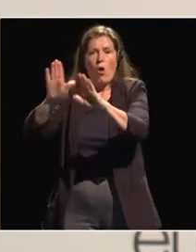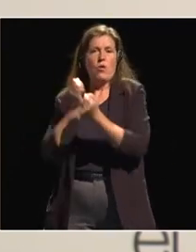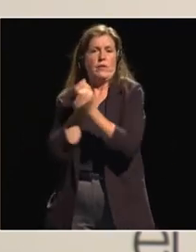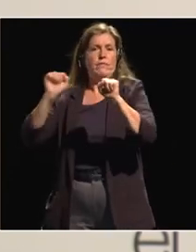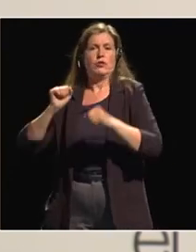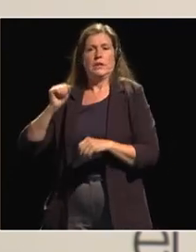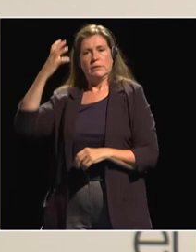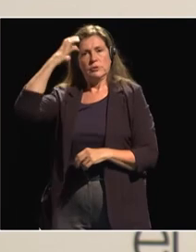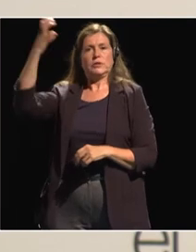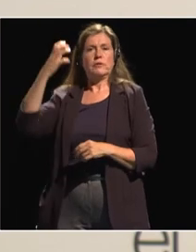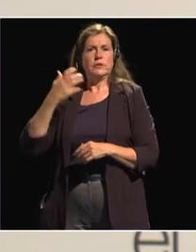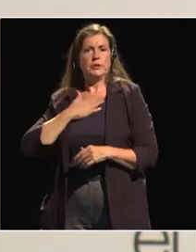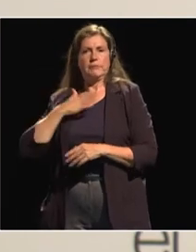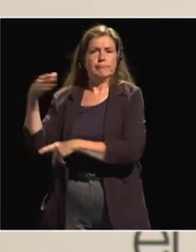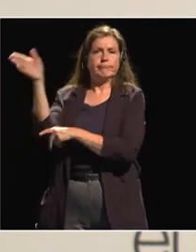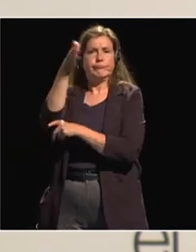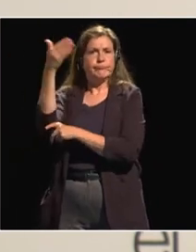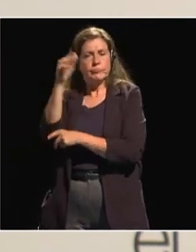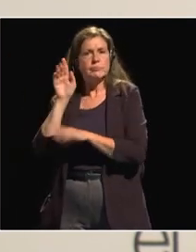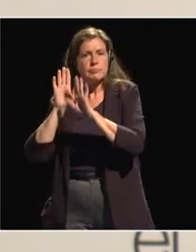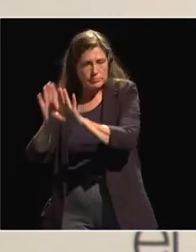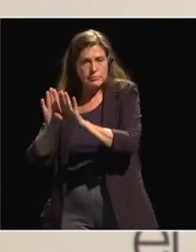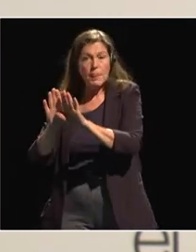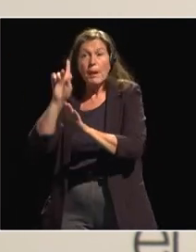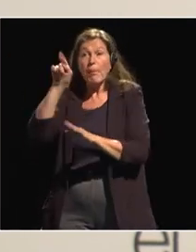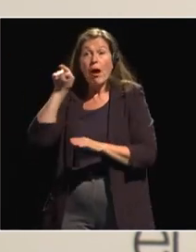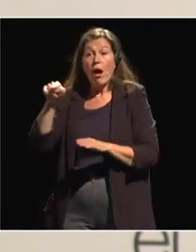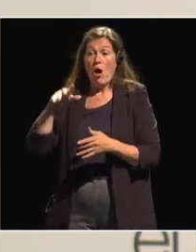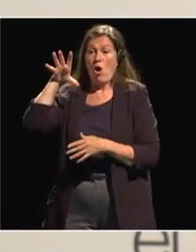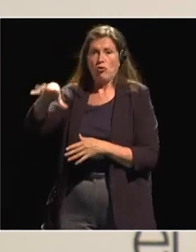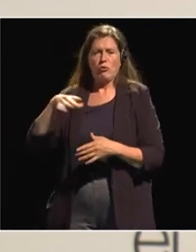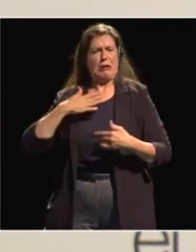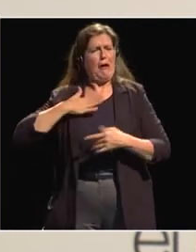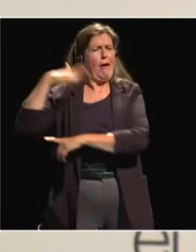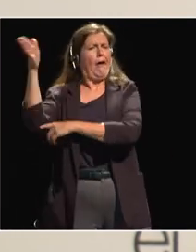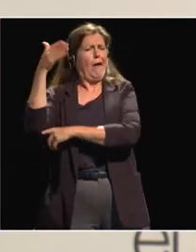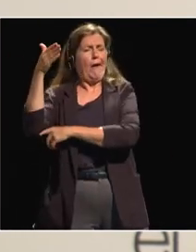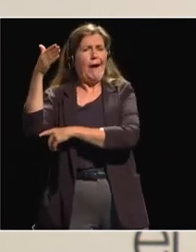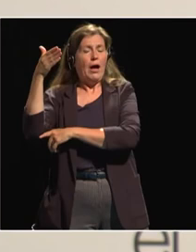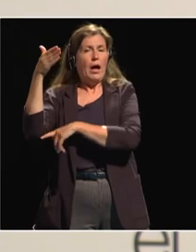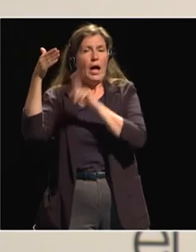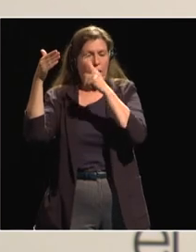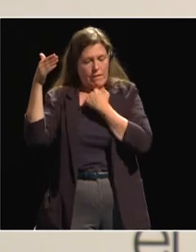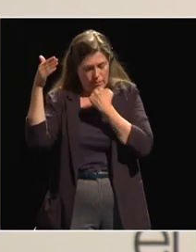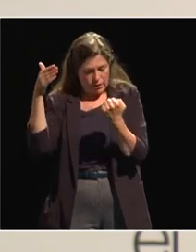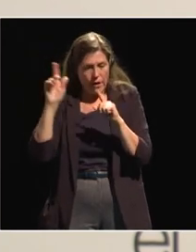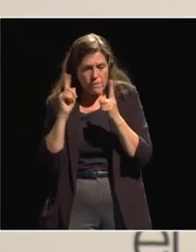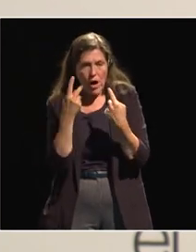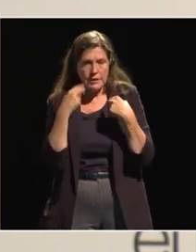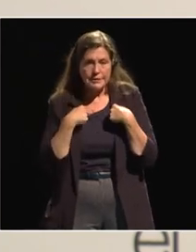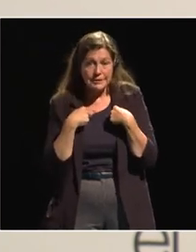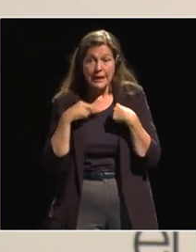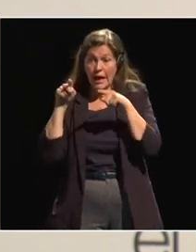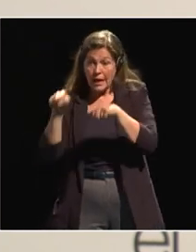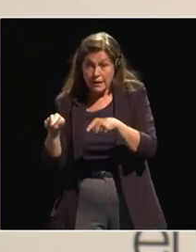in countries but i think that if we don't become aware of the fact that integration is the future